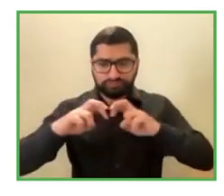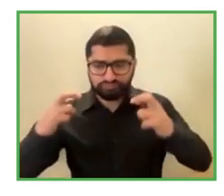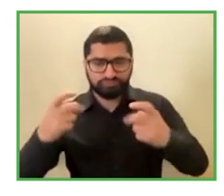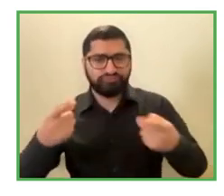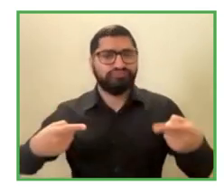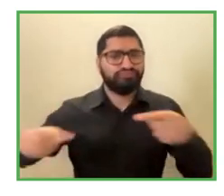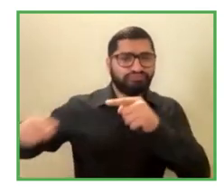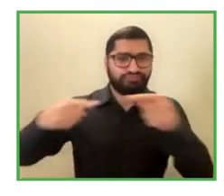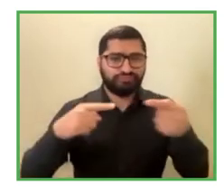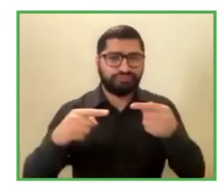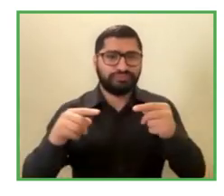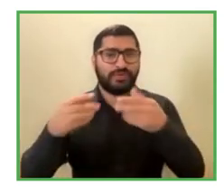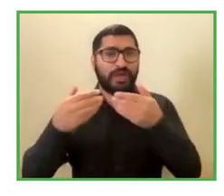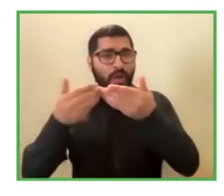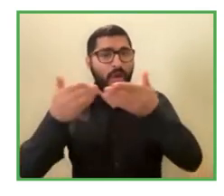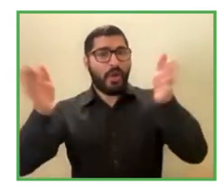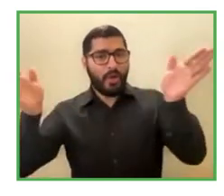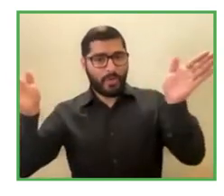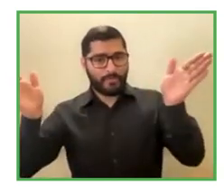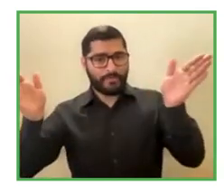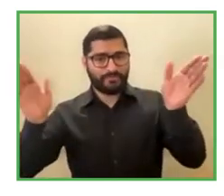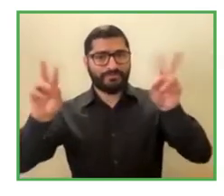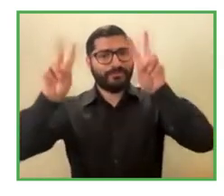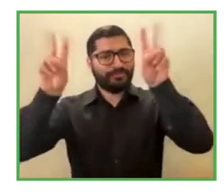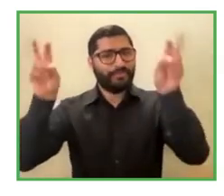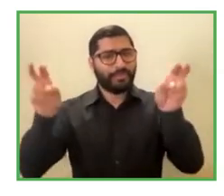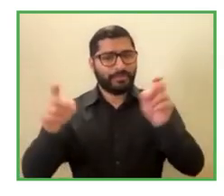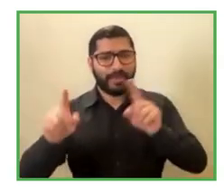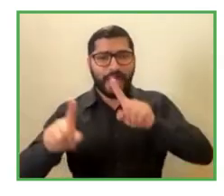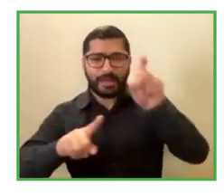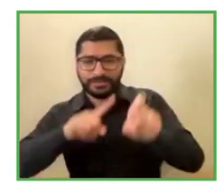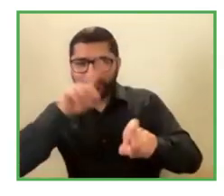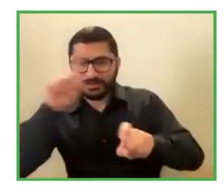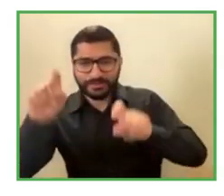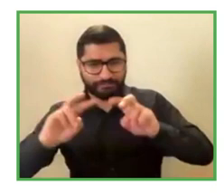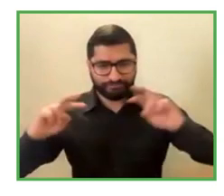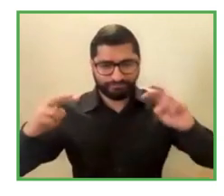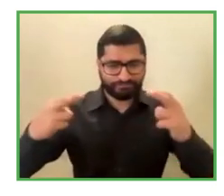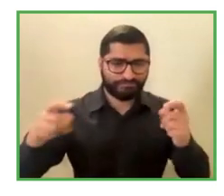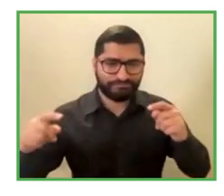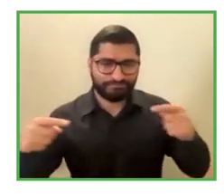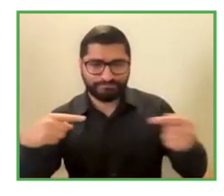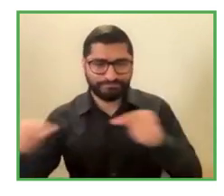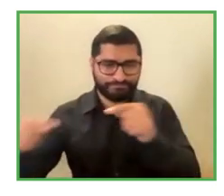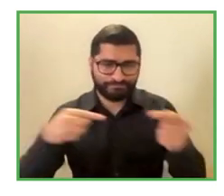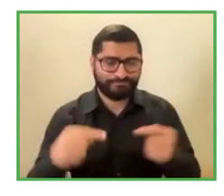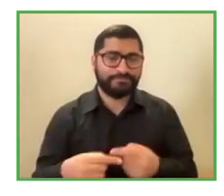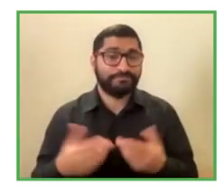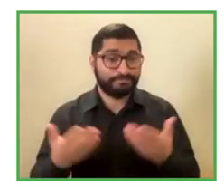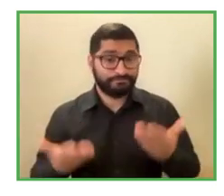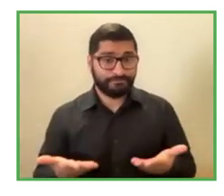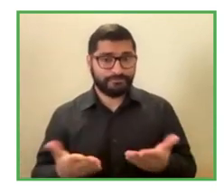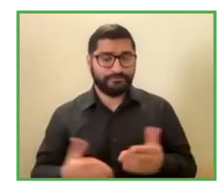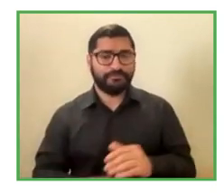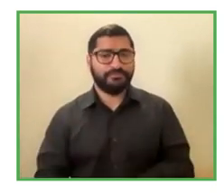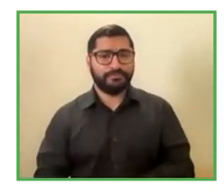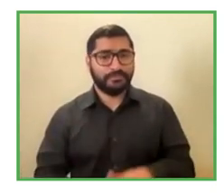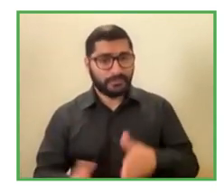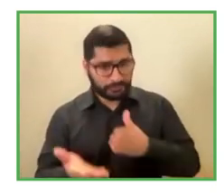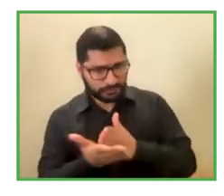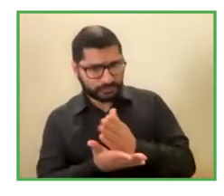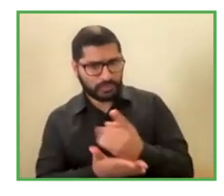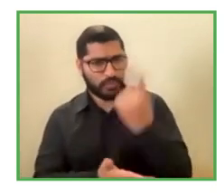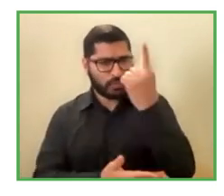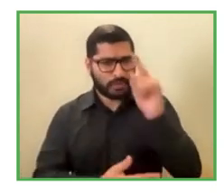presentation, we'll open a Q&A. And for this, we'll start with a